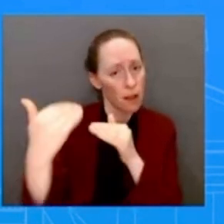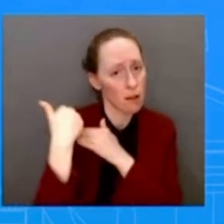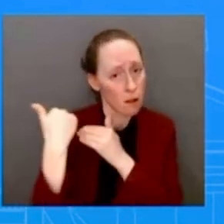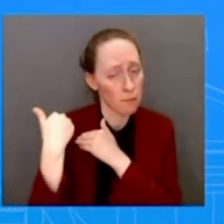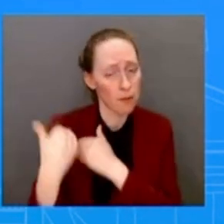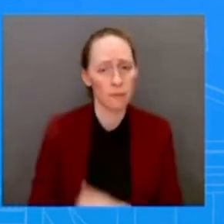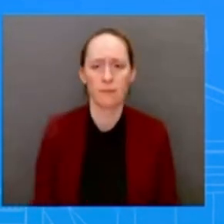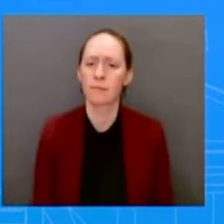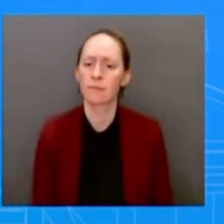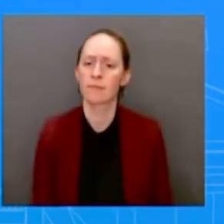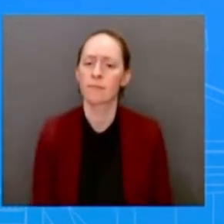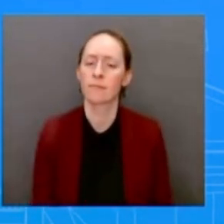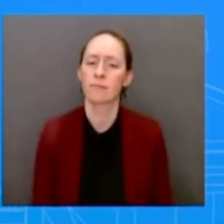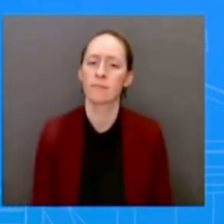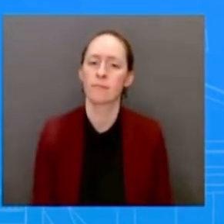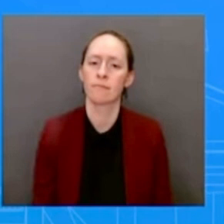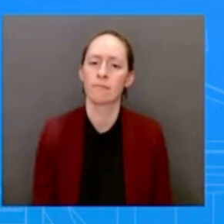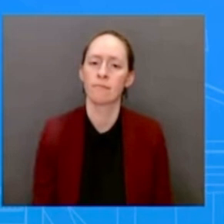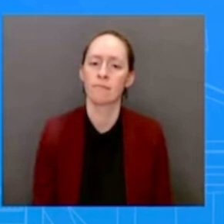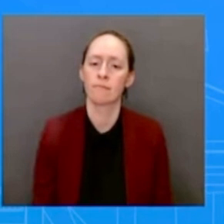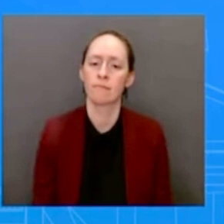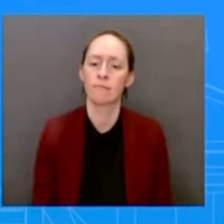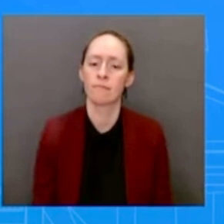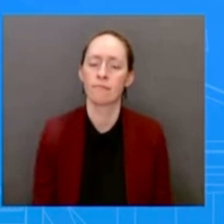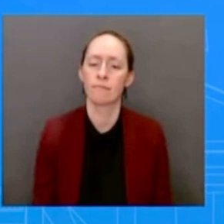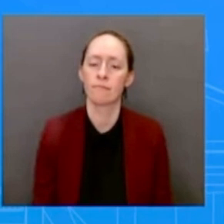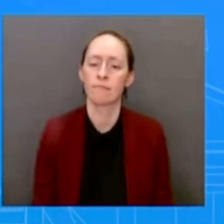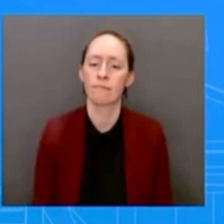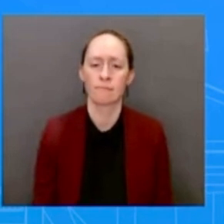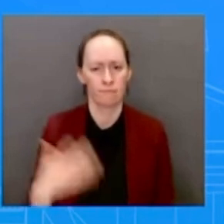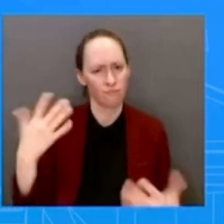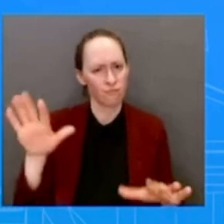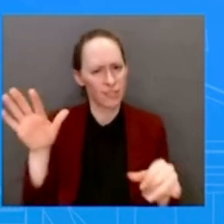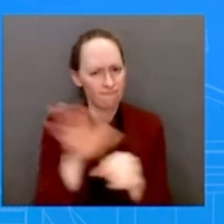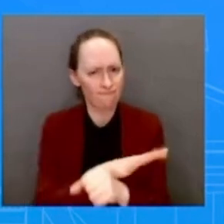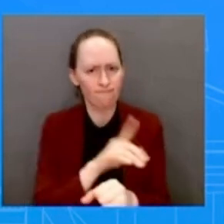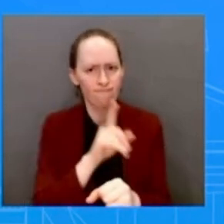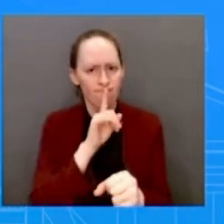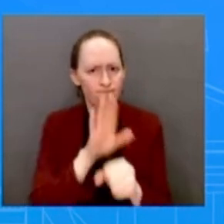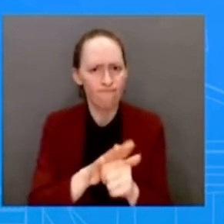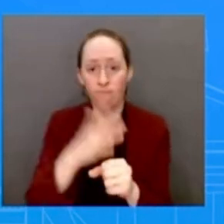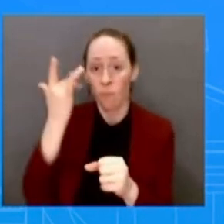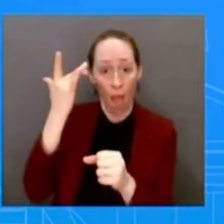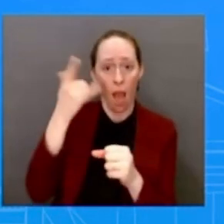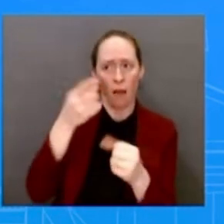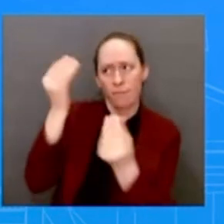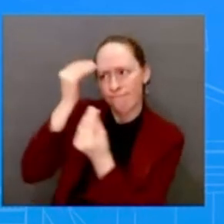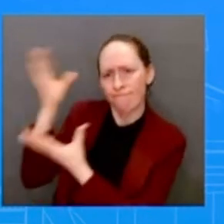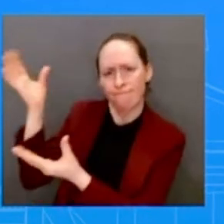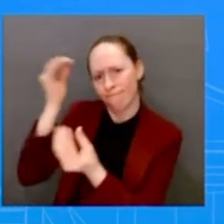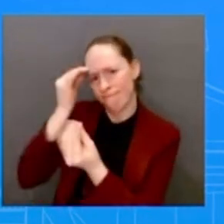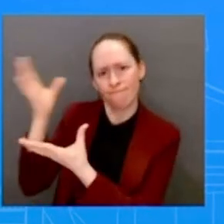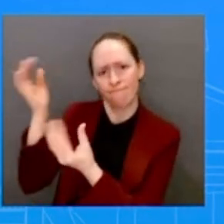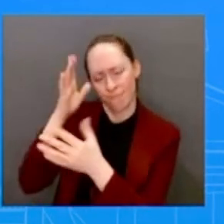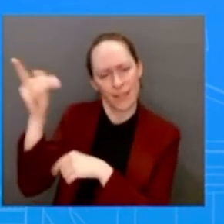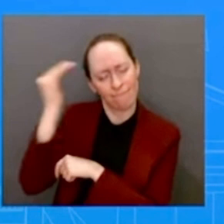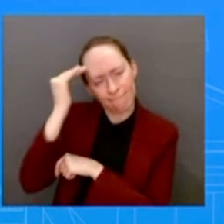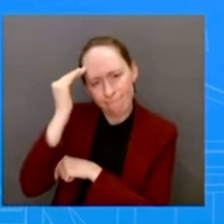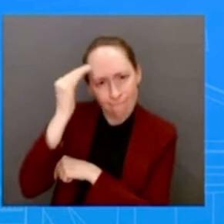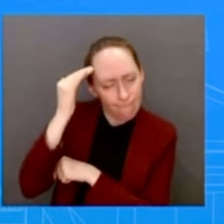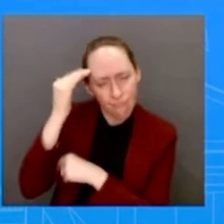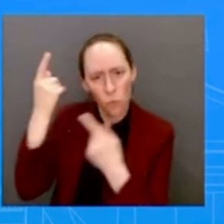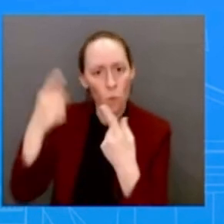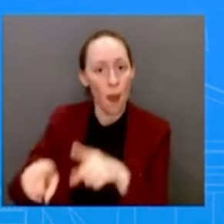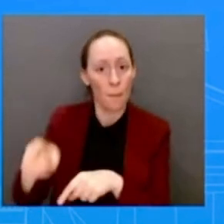president's committed, he's keeping abreast or updated on a daily basis on what's going on on the ground. He's talked to the governor